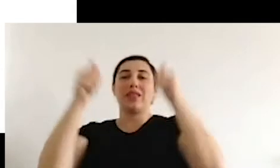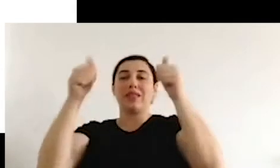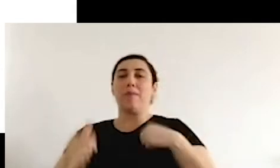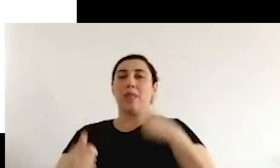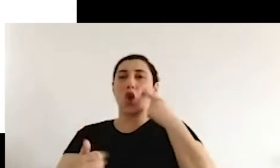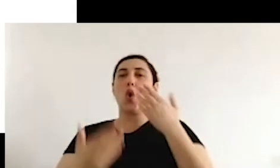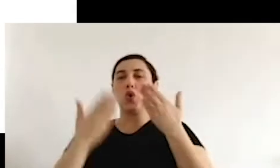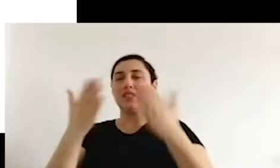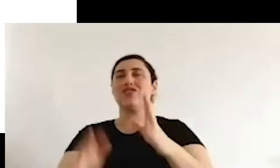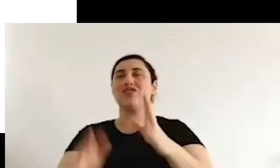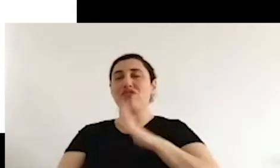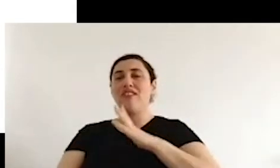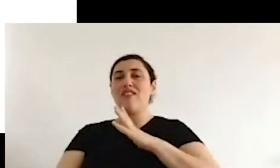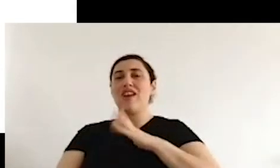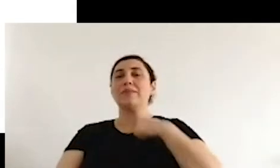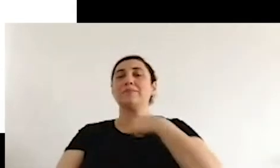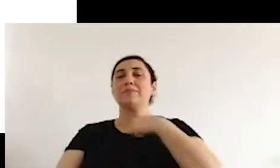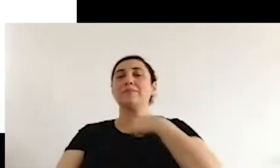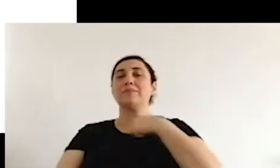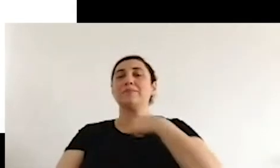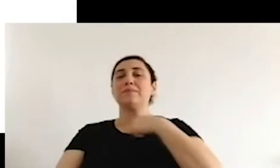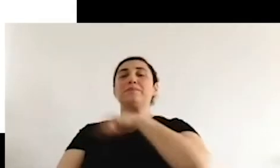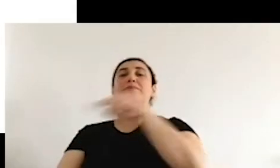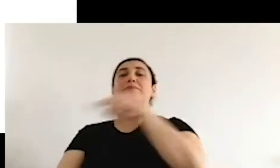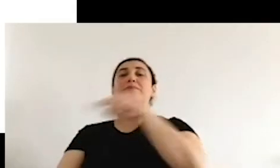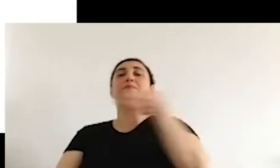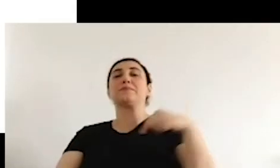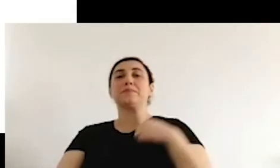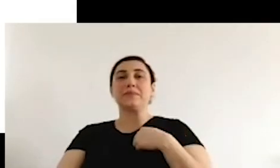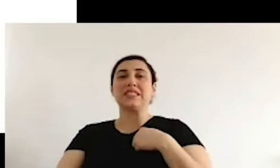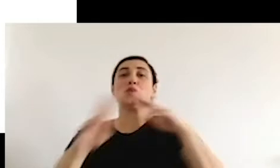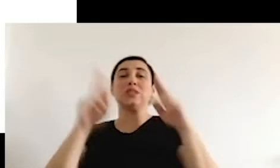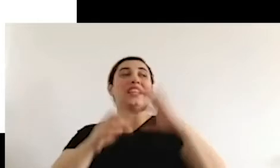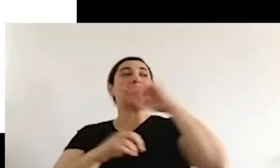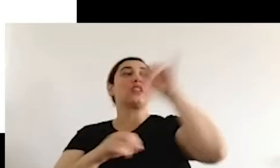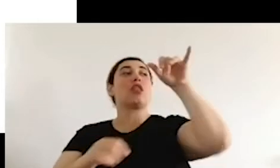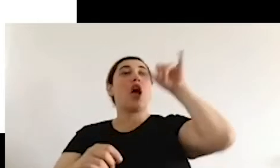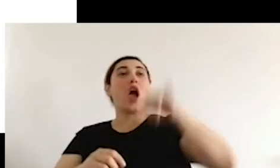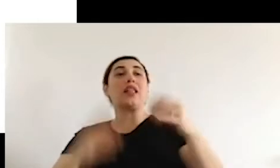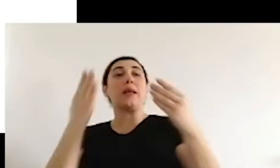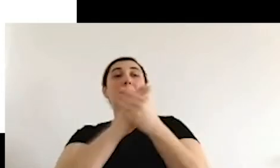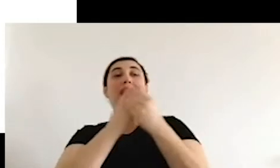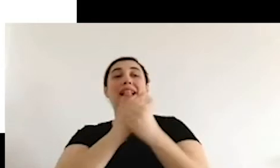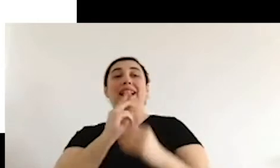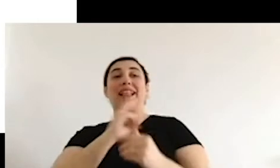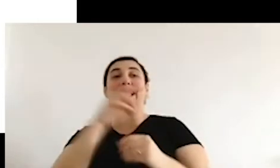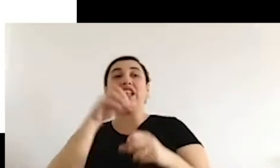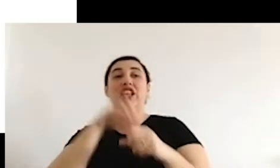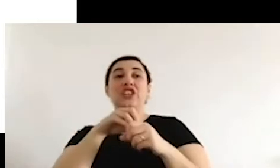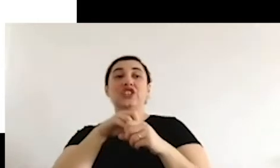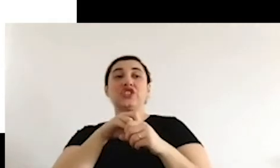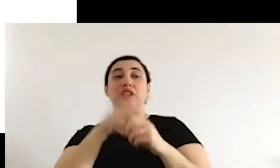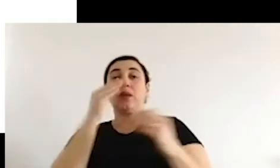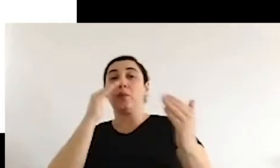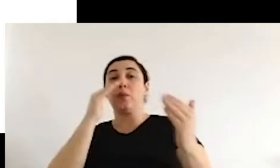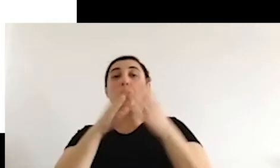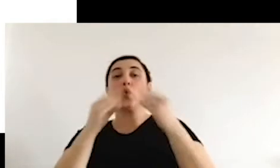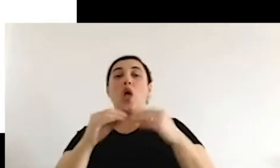of populist radical right. And we can, we in fact